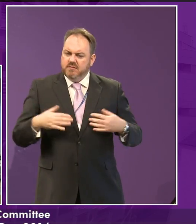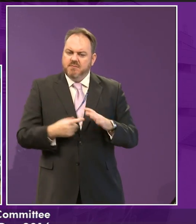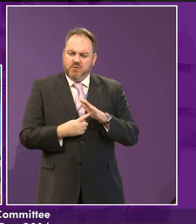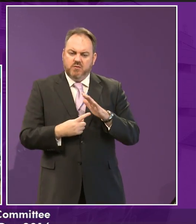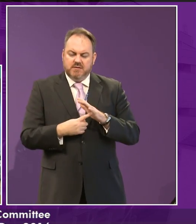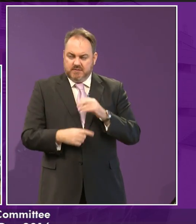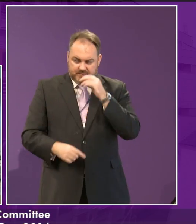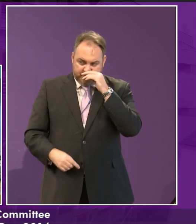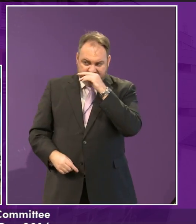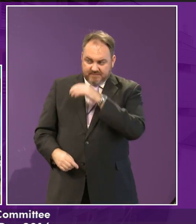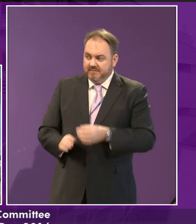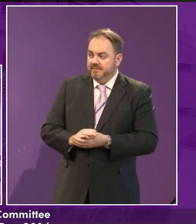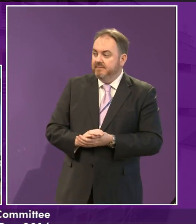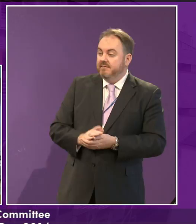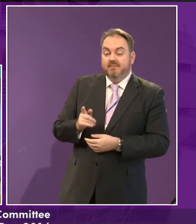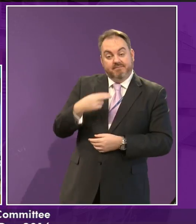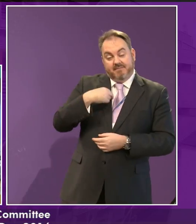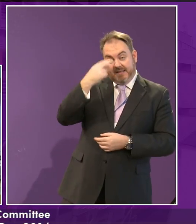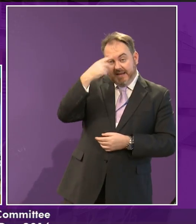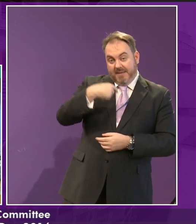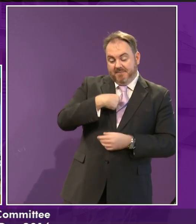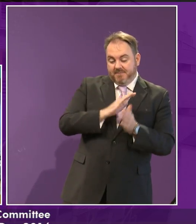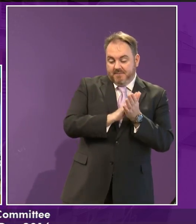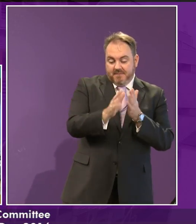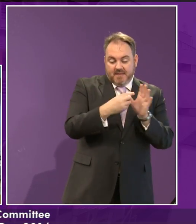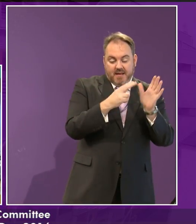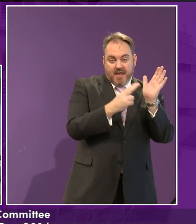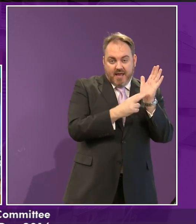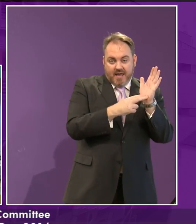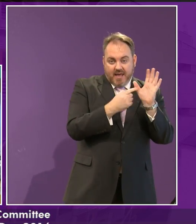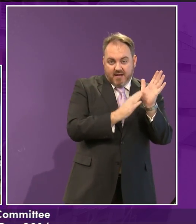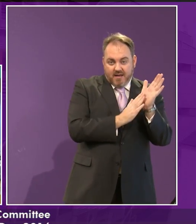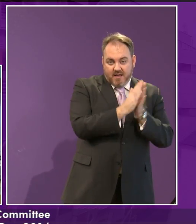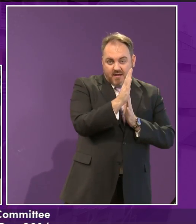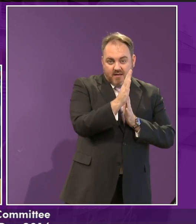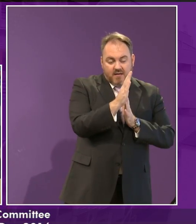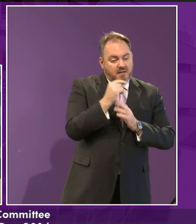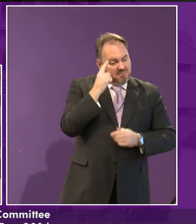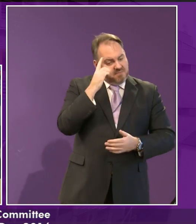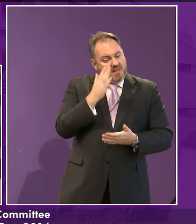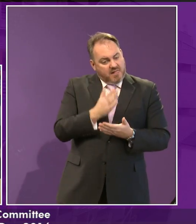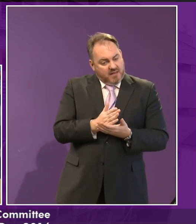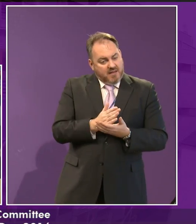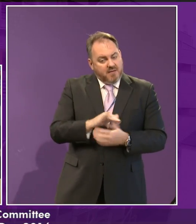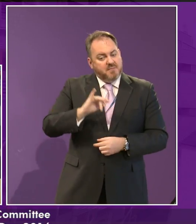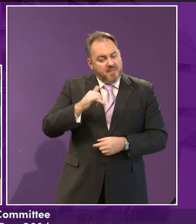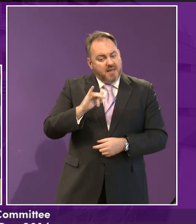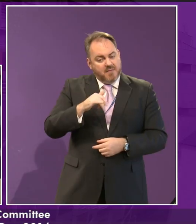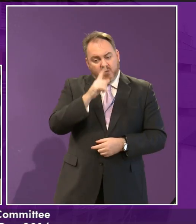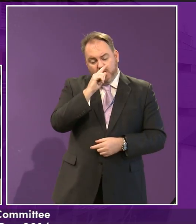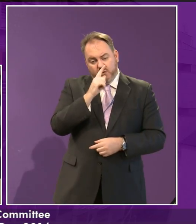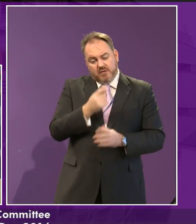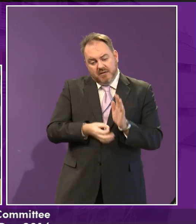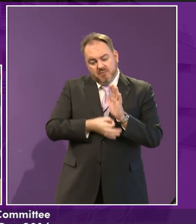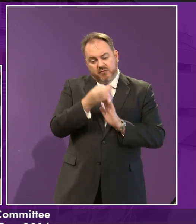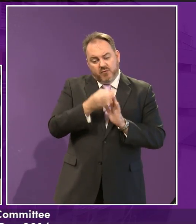Yes? Well, my name's Hannah. And I think we could maybe, like, help with gender